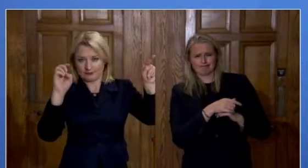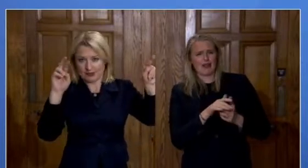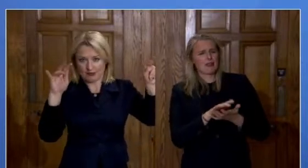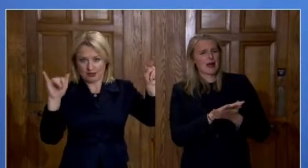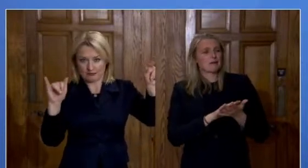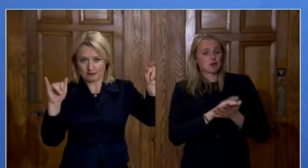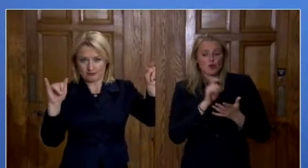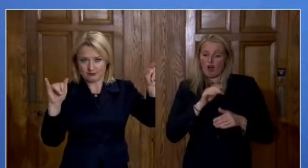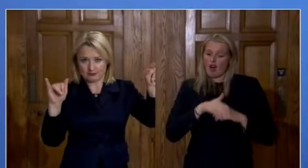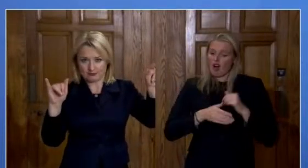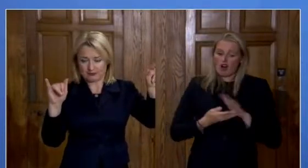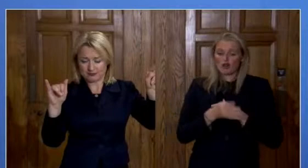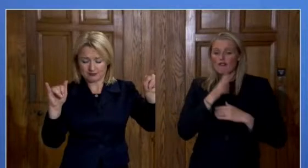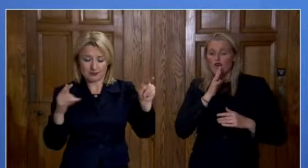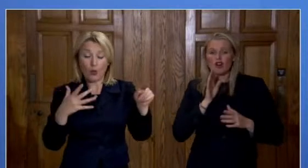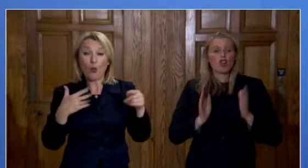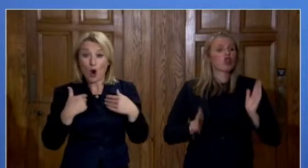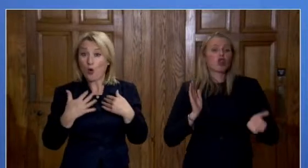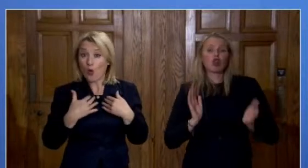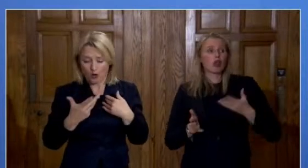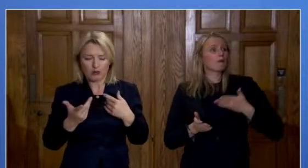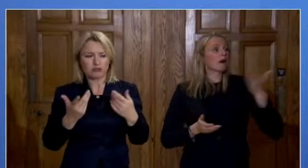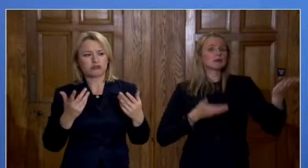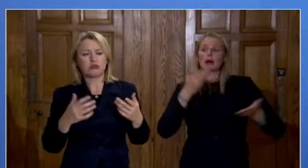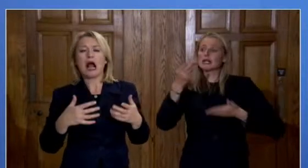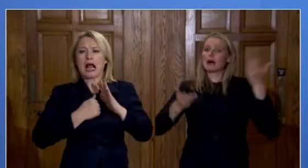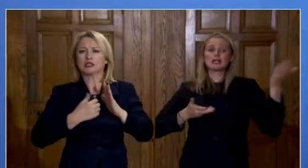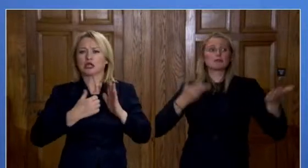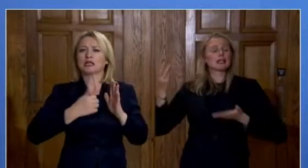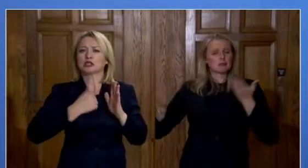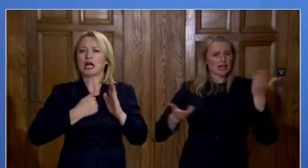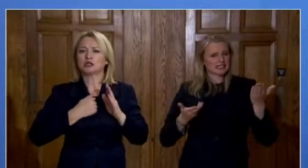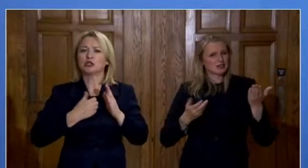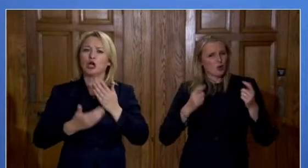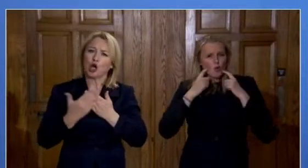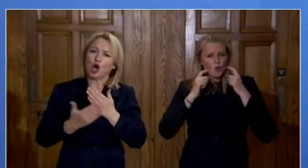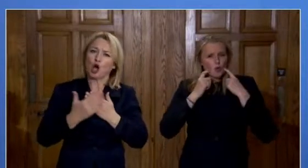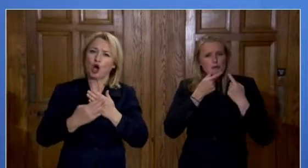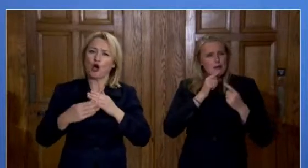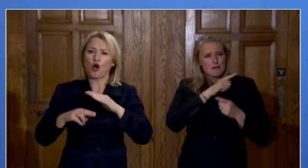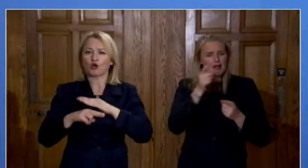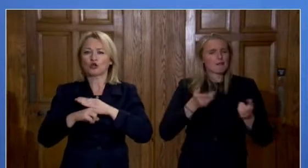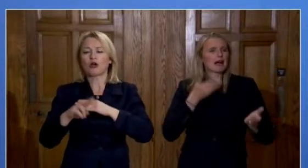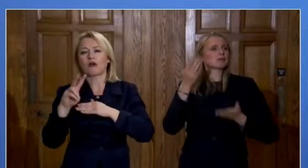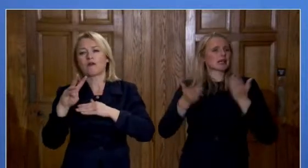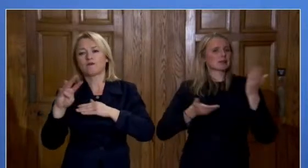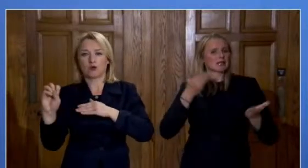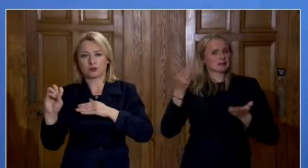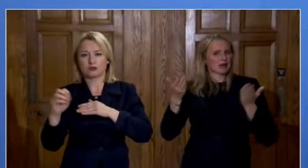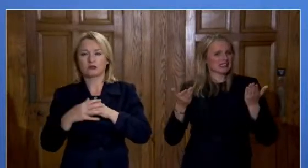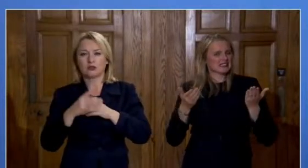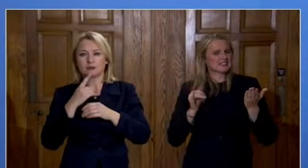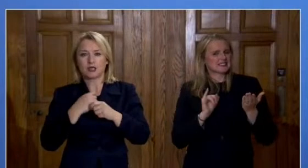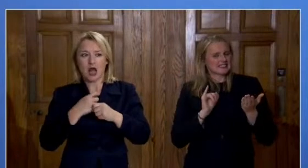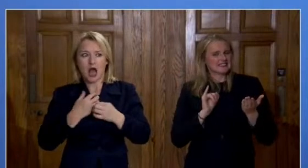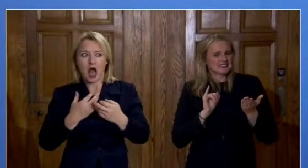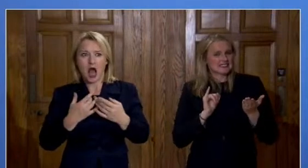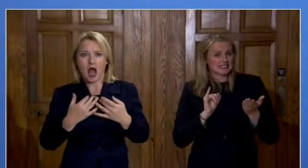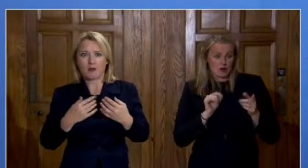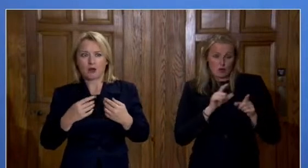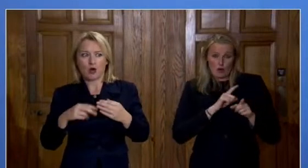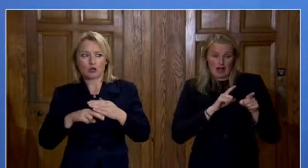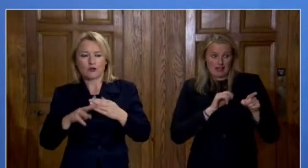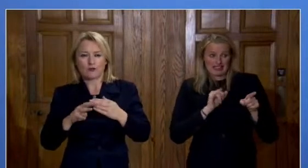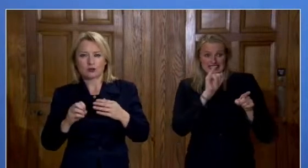the elderly population that's what we've seen elsewhere when that younger population and cover gets into it to such an extent that we're seeing you know 66